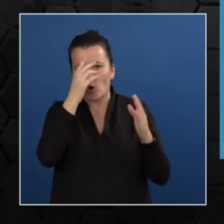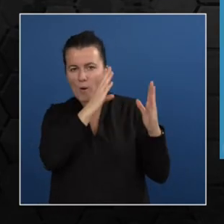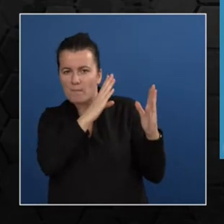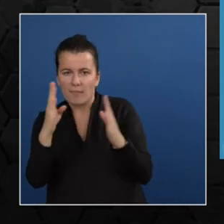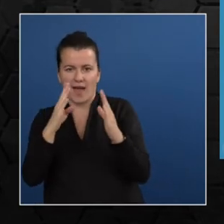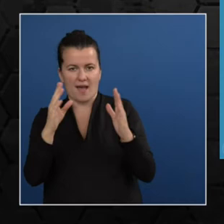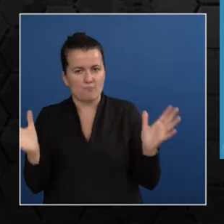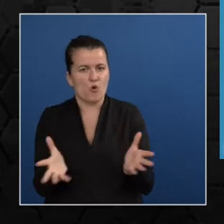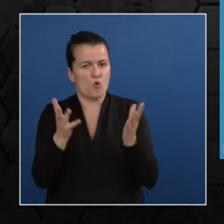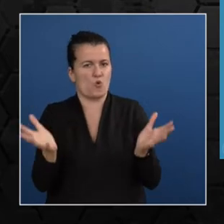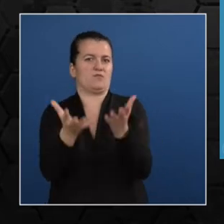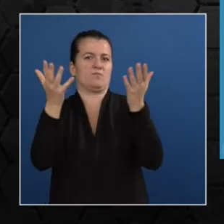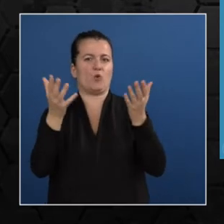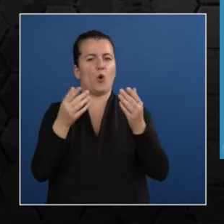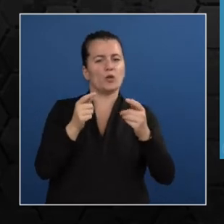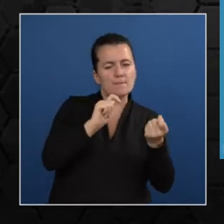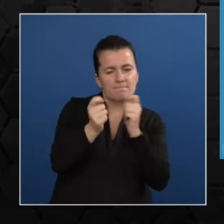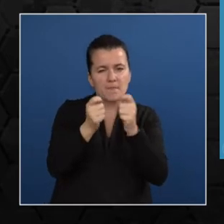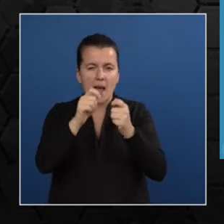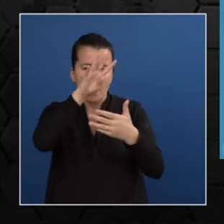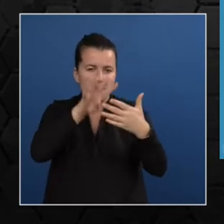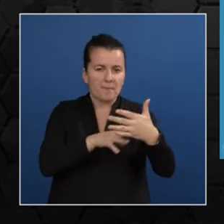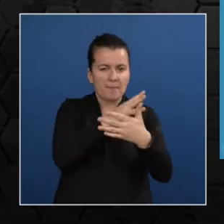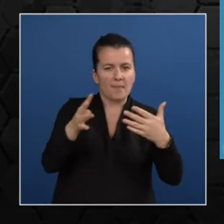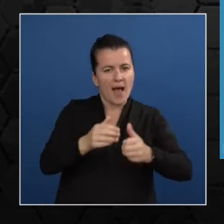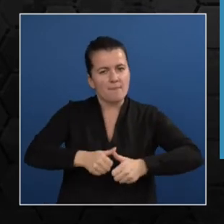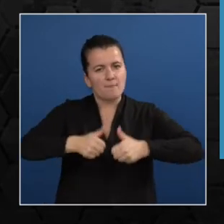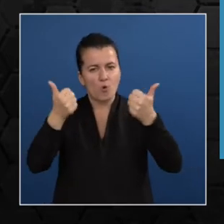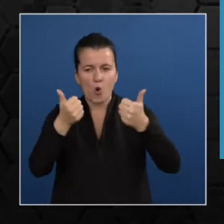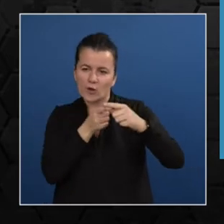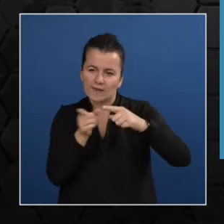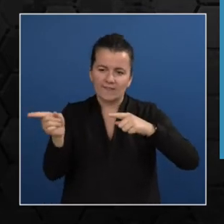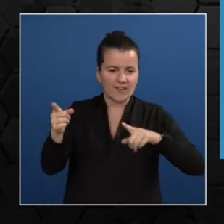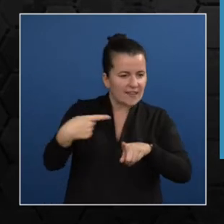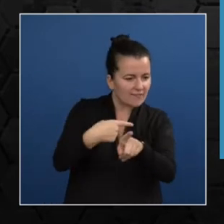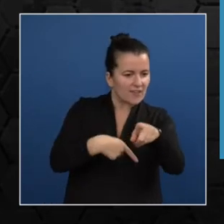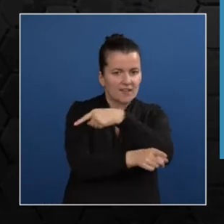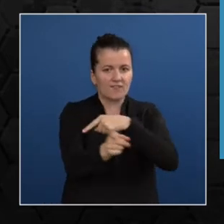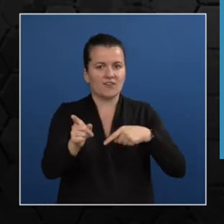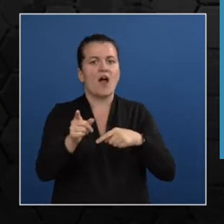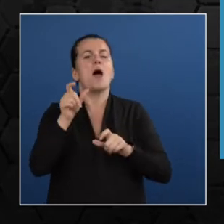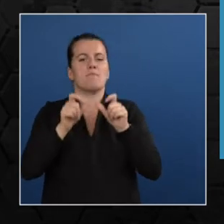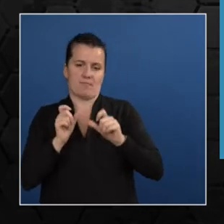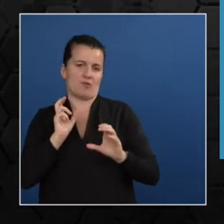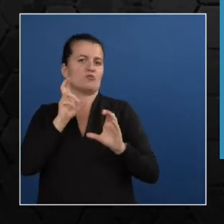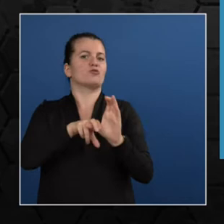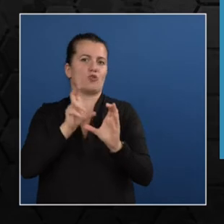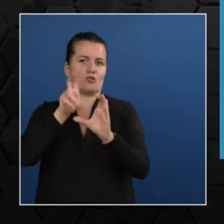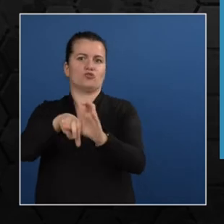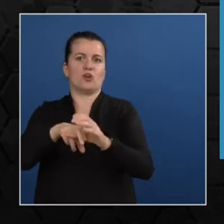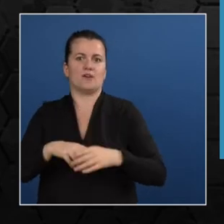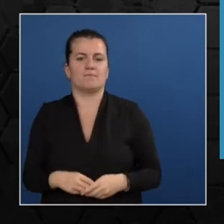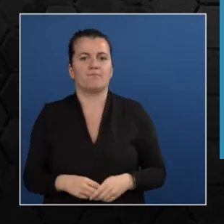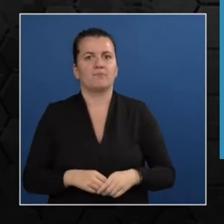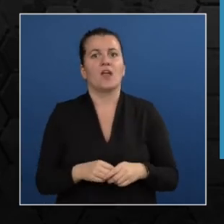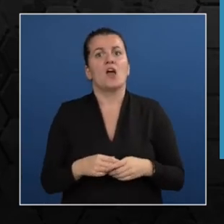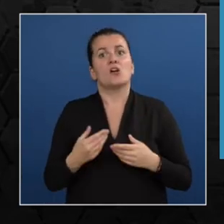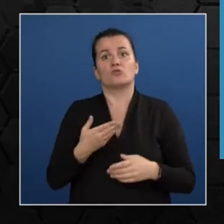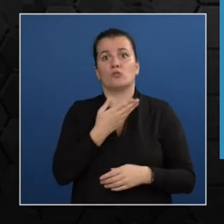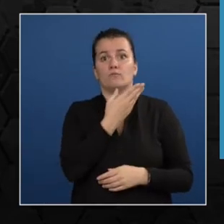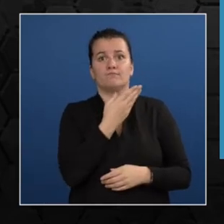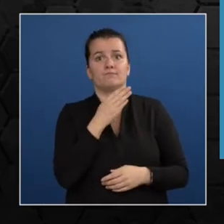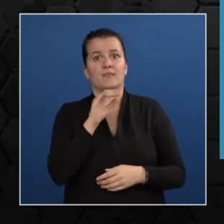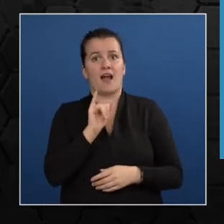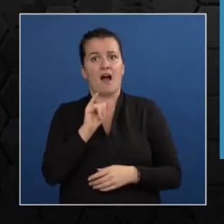The solution for this problem is artificial intelligence based ITS or intelligent transportation systems. So intelligent